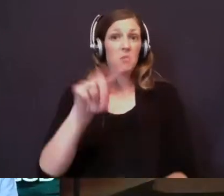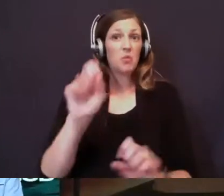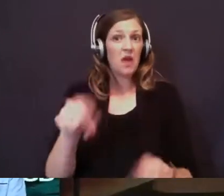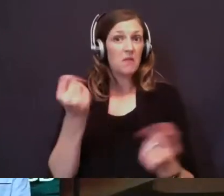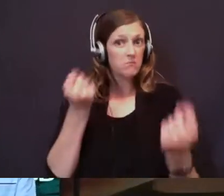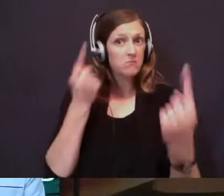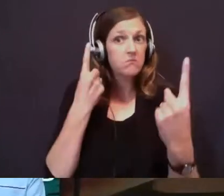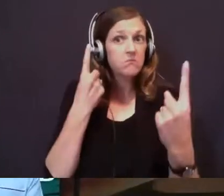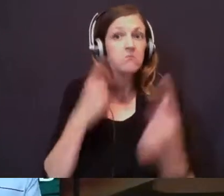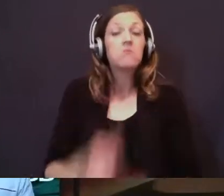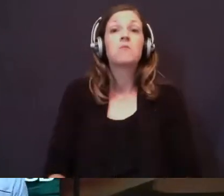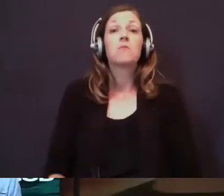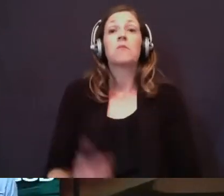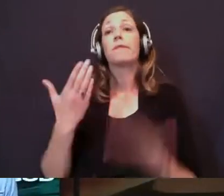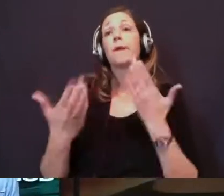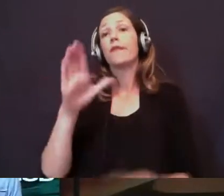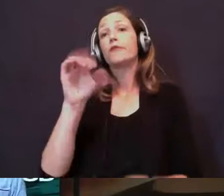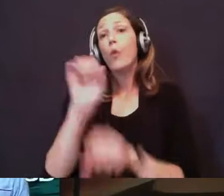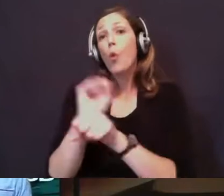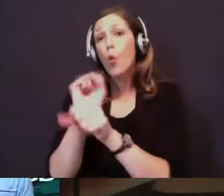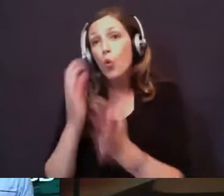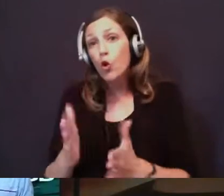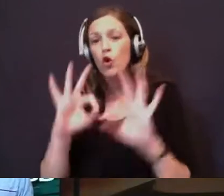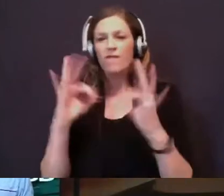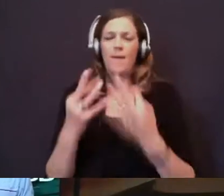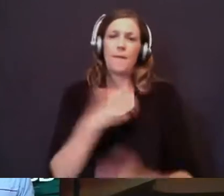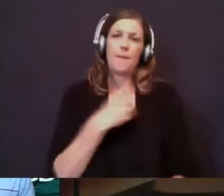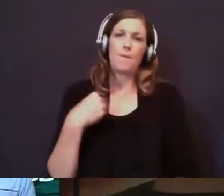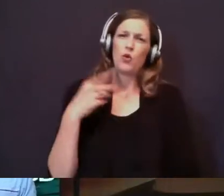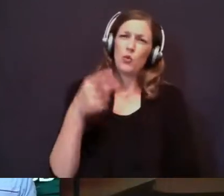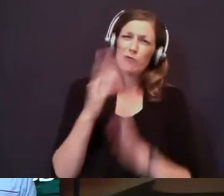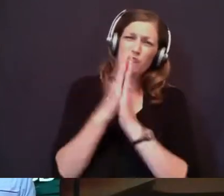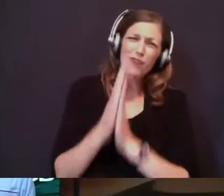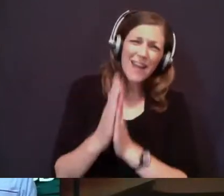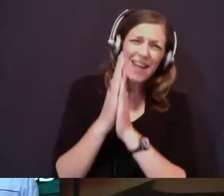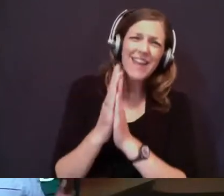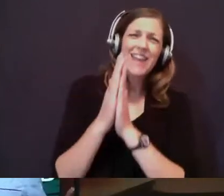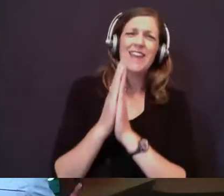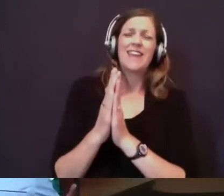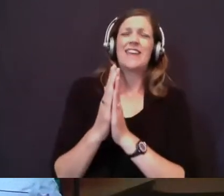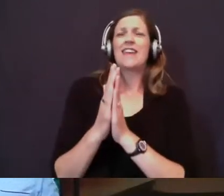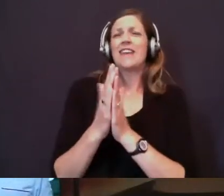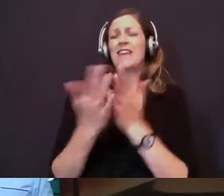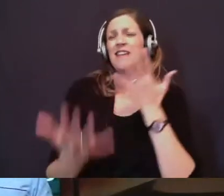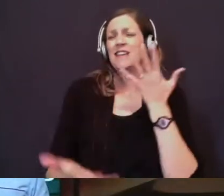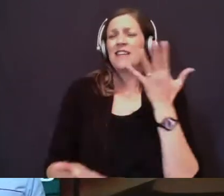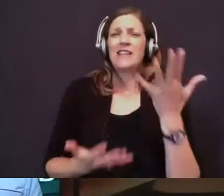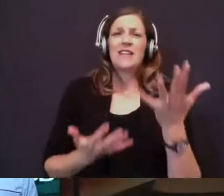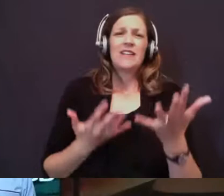there's a co-worker. Maybe there's a family member. You've been praying for. You've been laboring over. You've been having